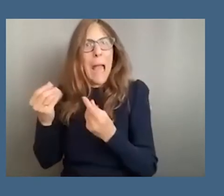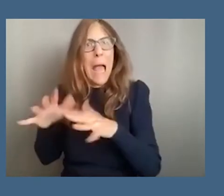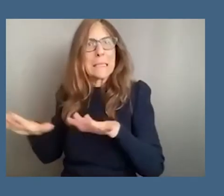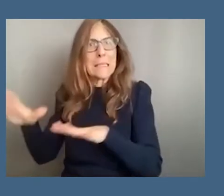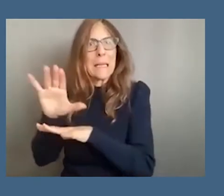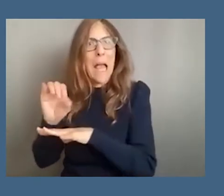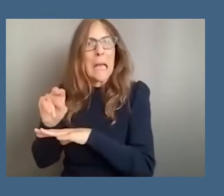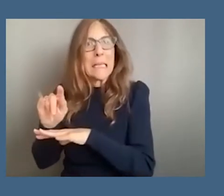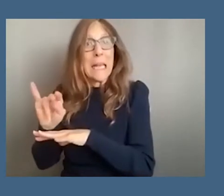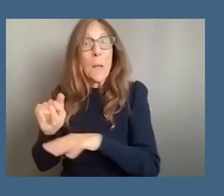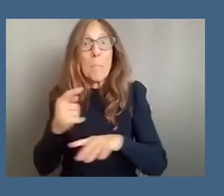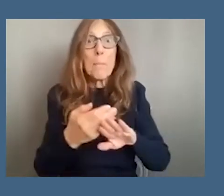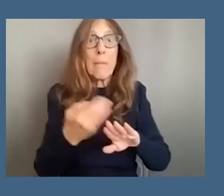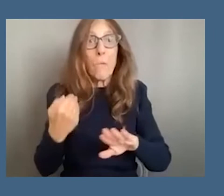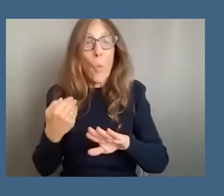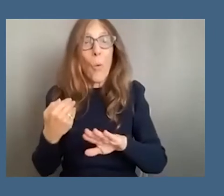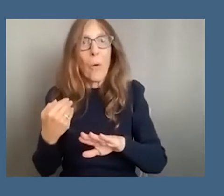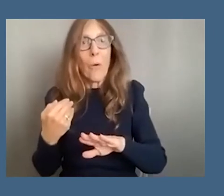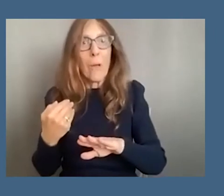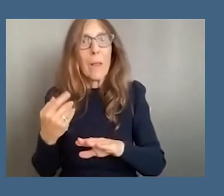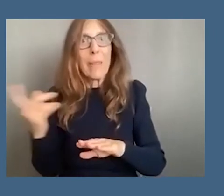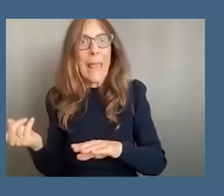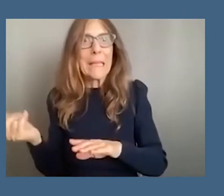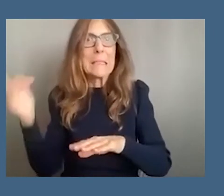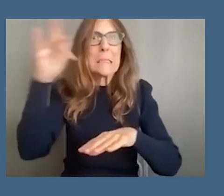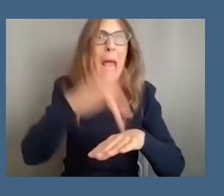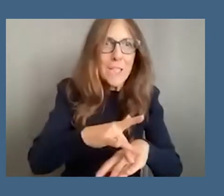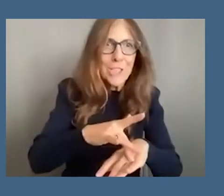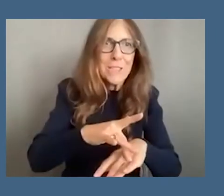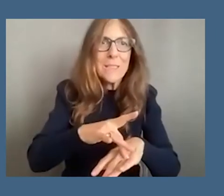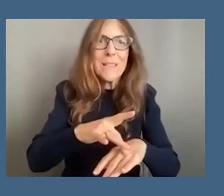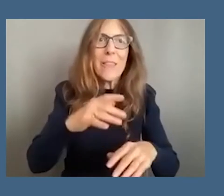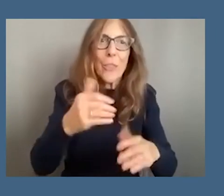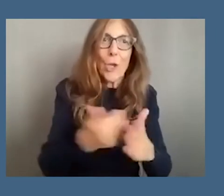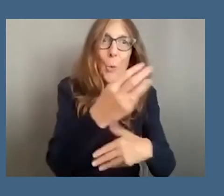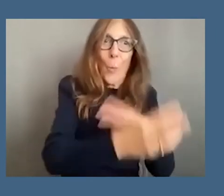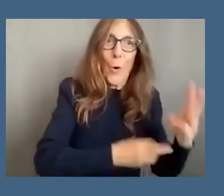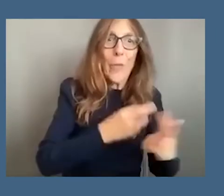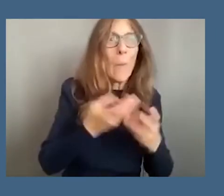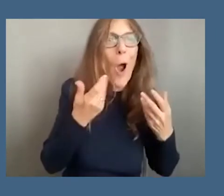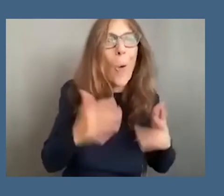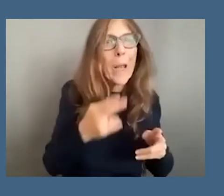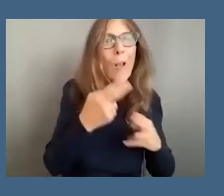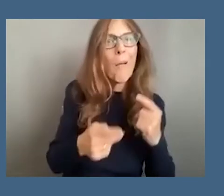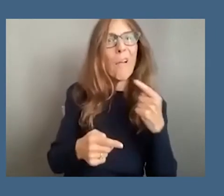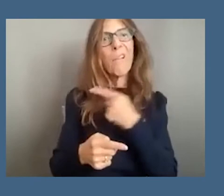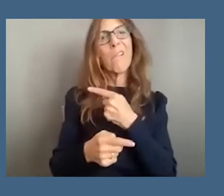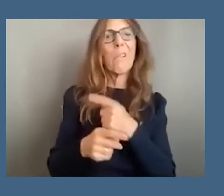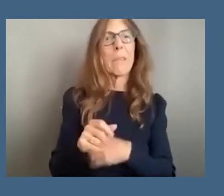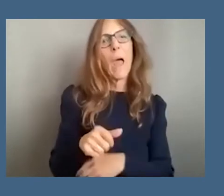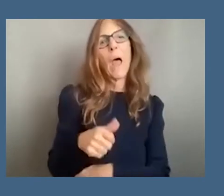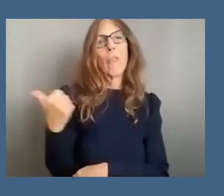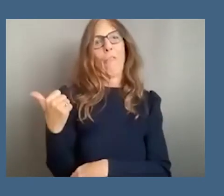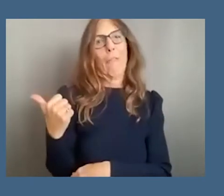world they were already the other they were already the freaks um that's validated they are being enslaved and so